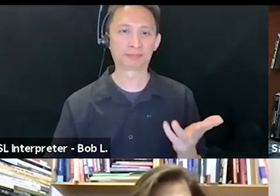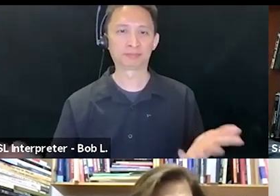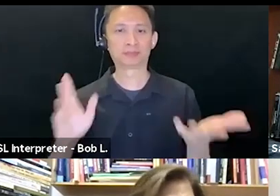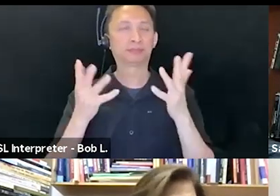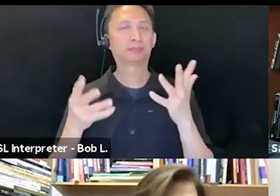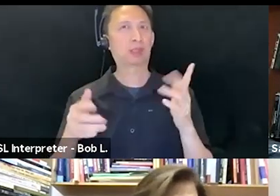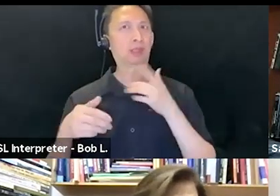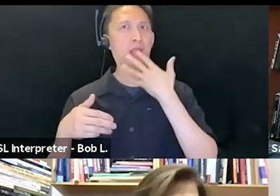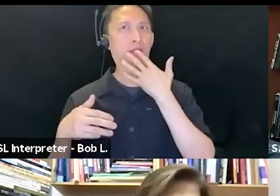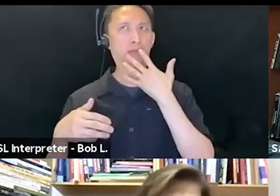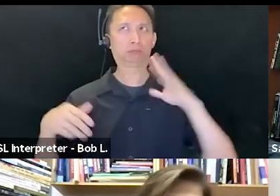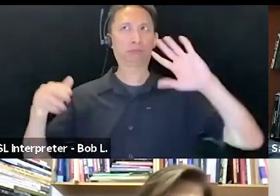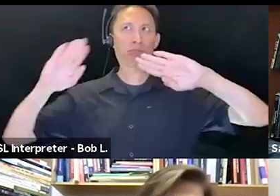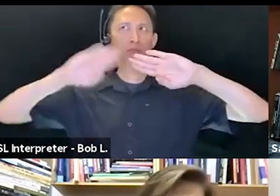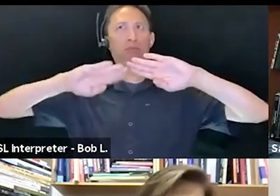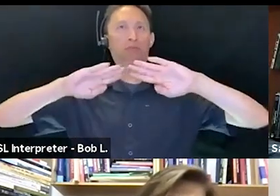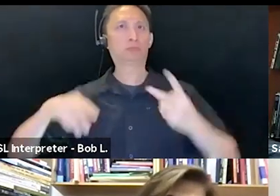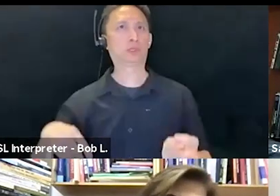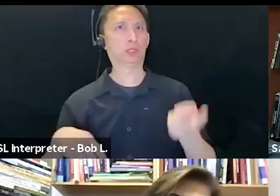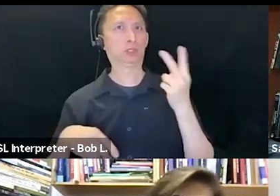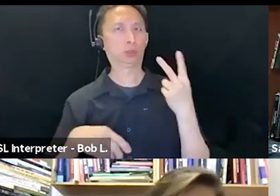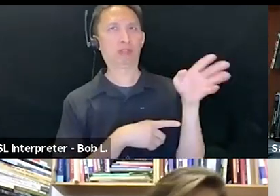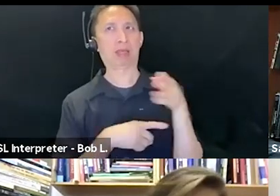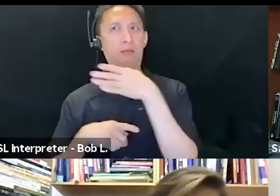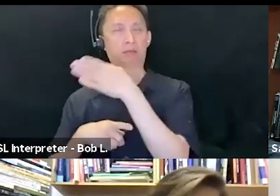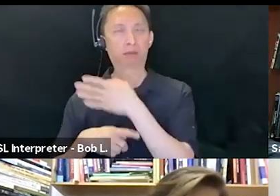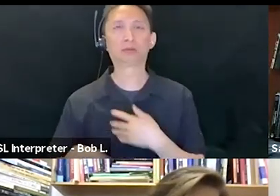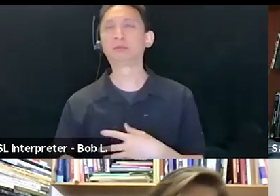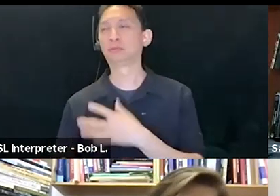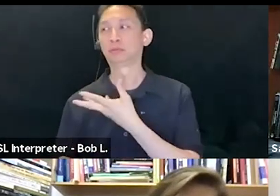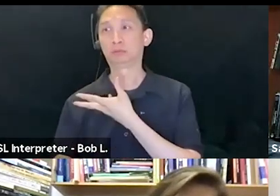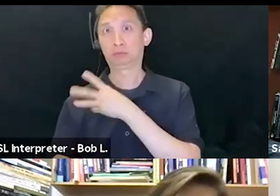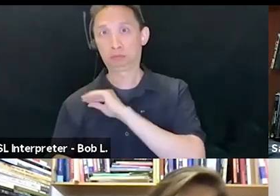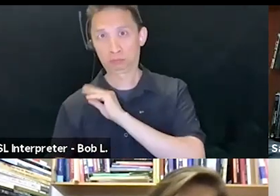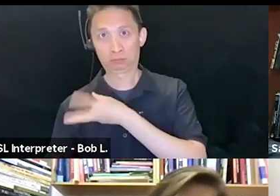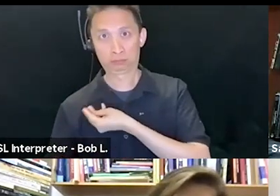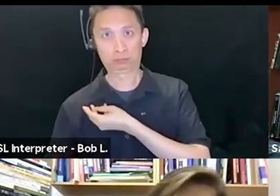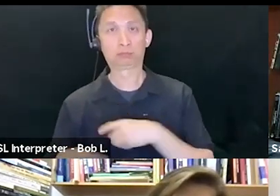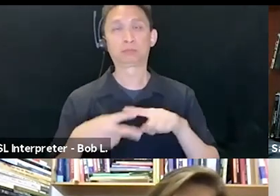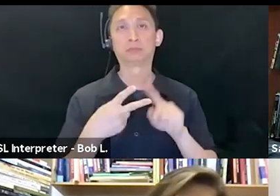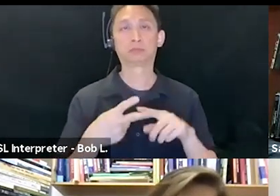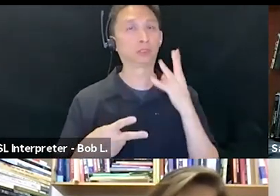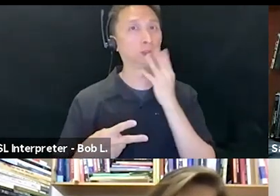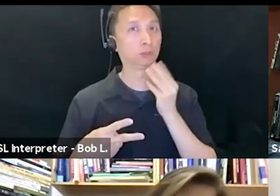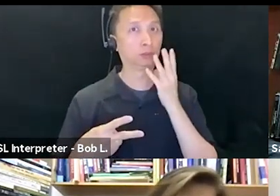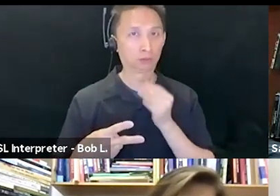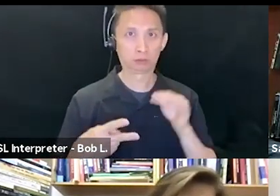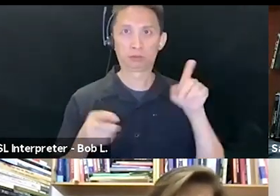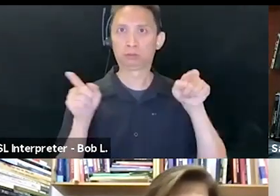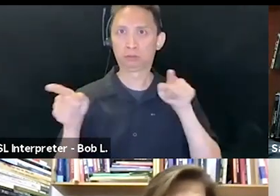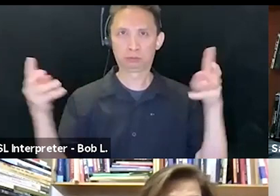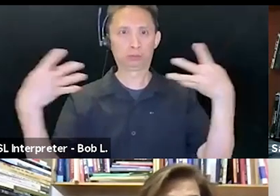overlapping and then dissolving into the bands of colour interspersed with each other. The blurb for the lead